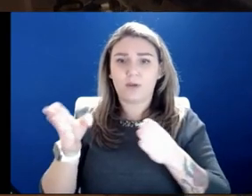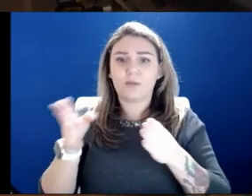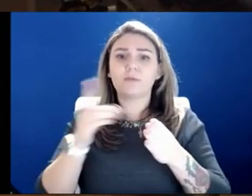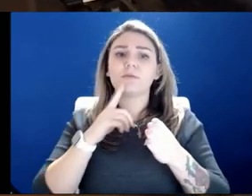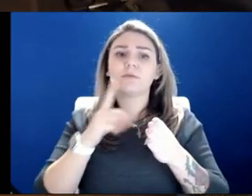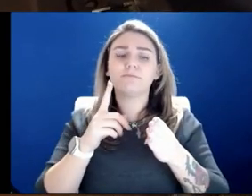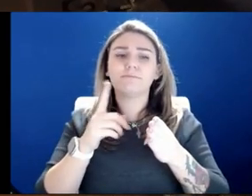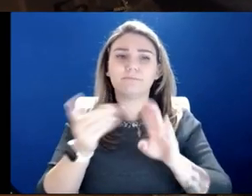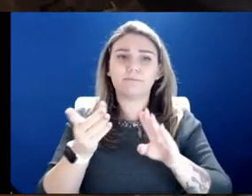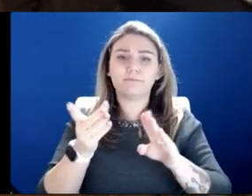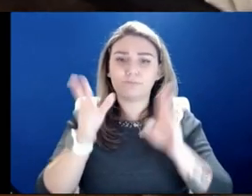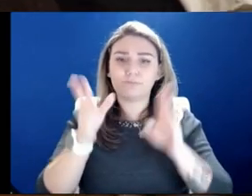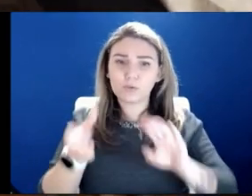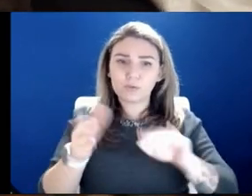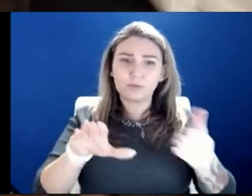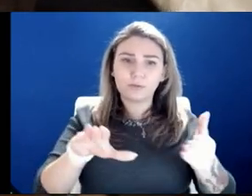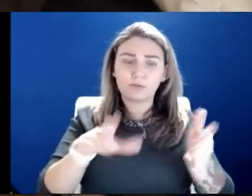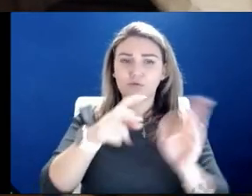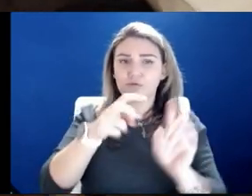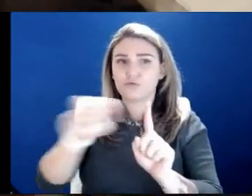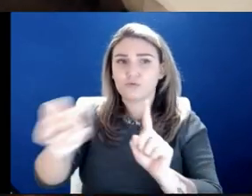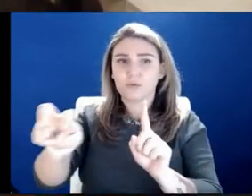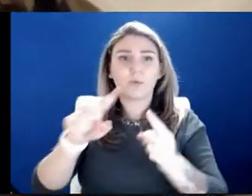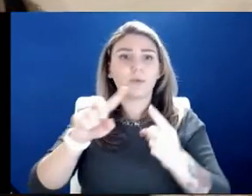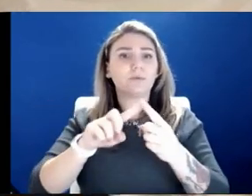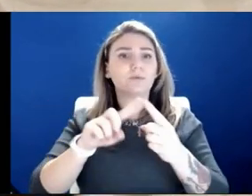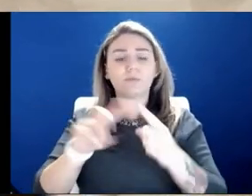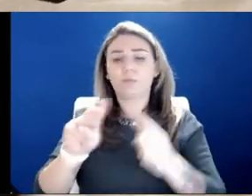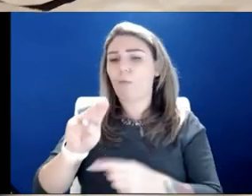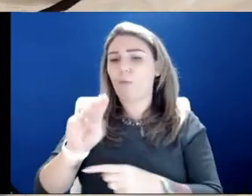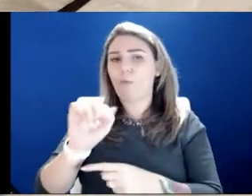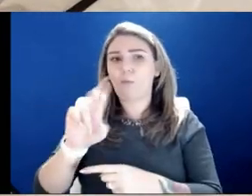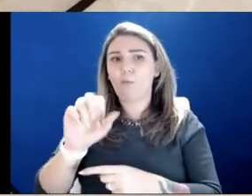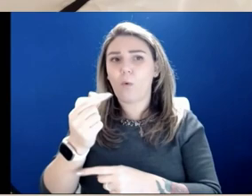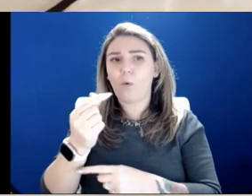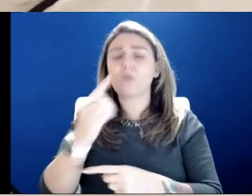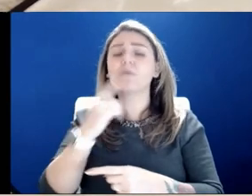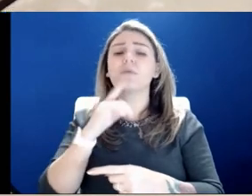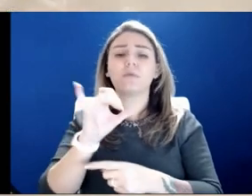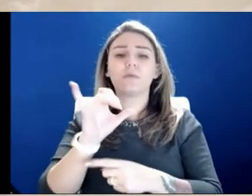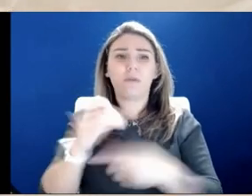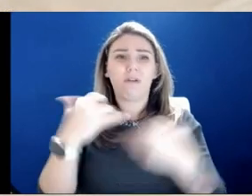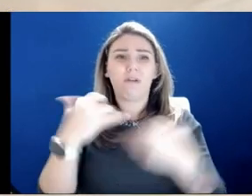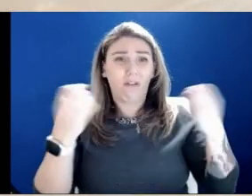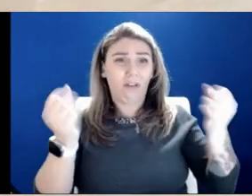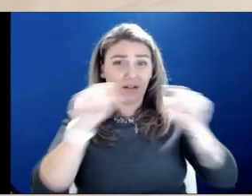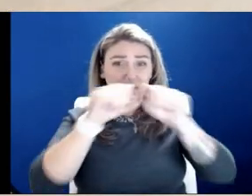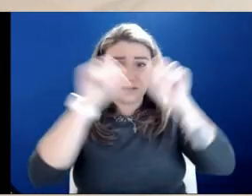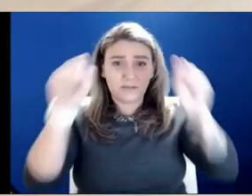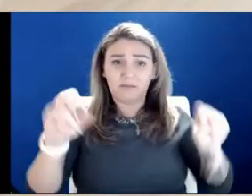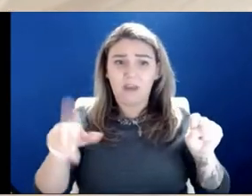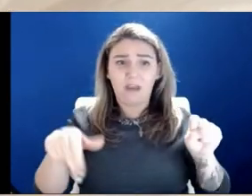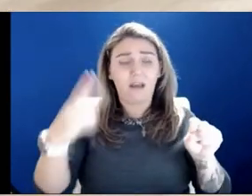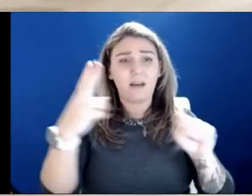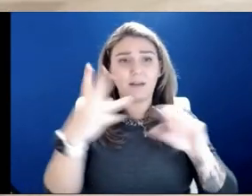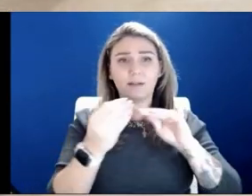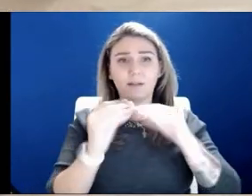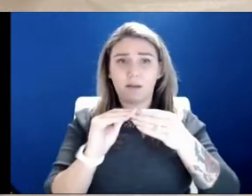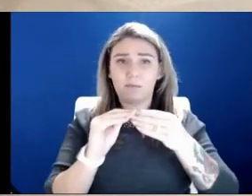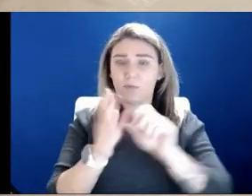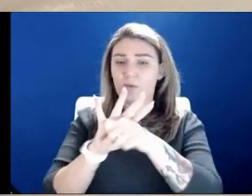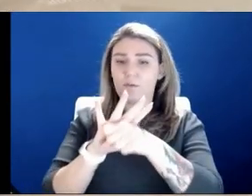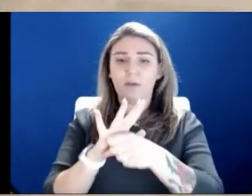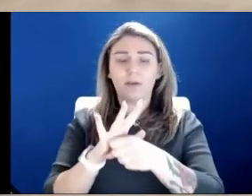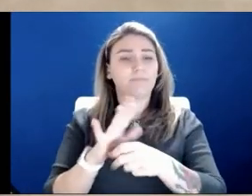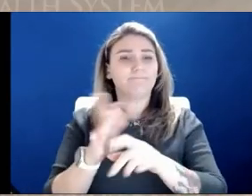transportation to the morgue. The health system has had an extremely high number of COVID deaths already in